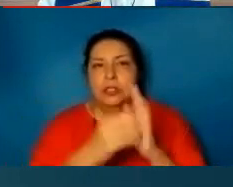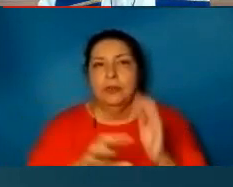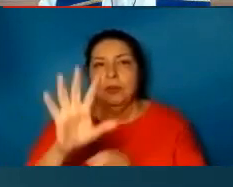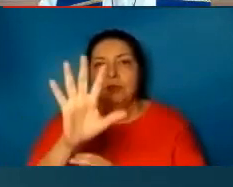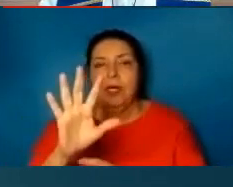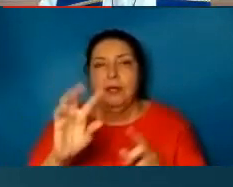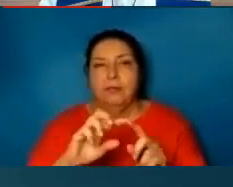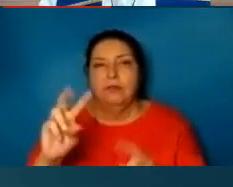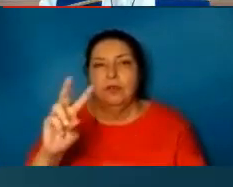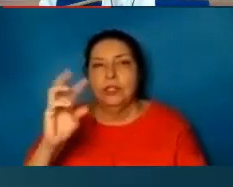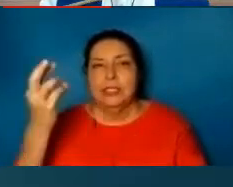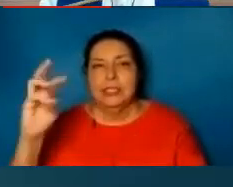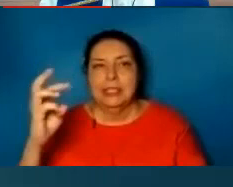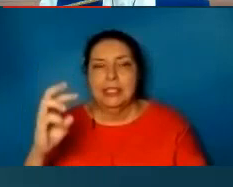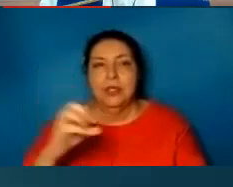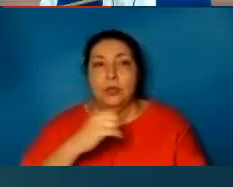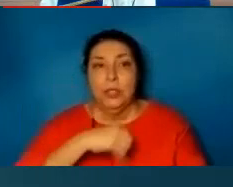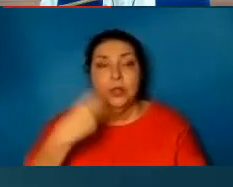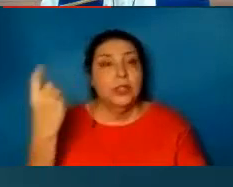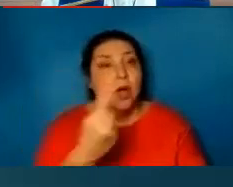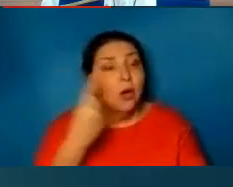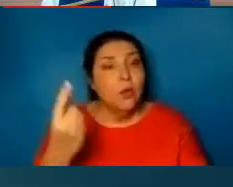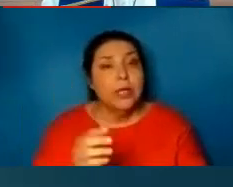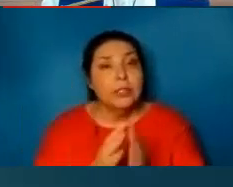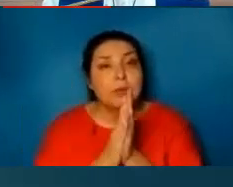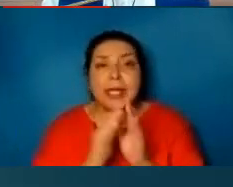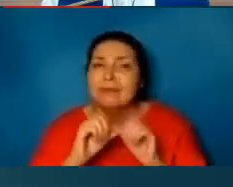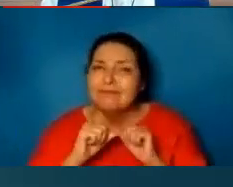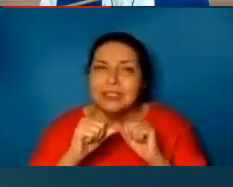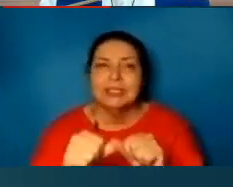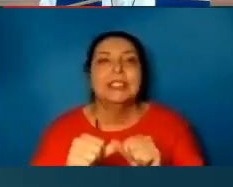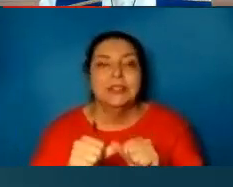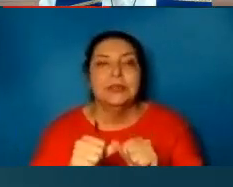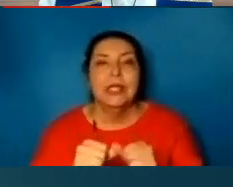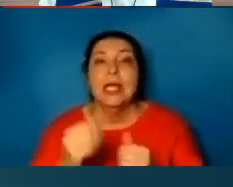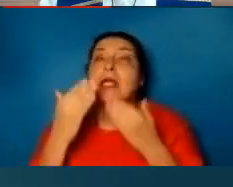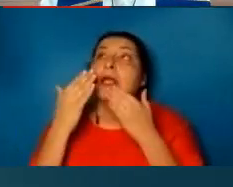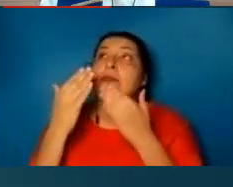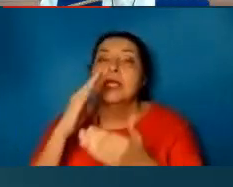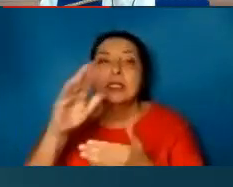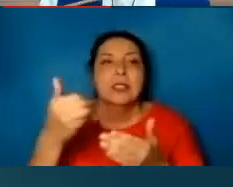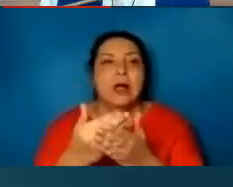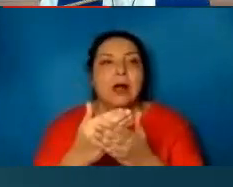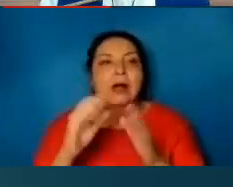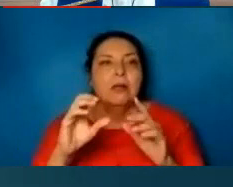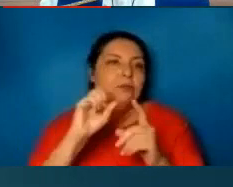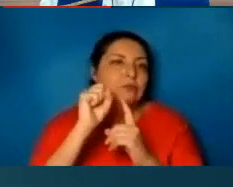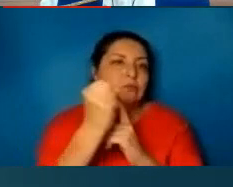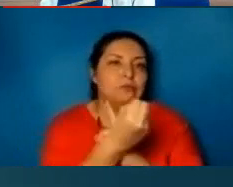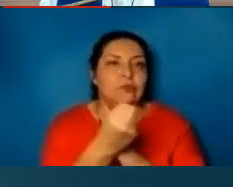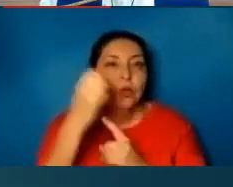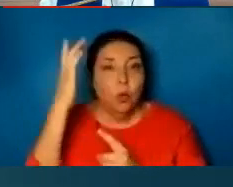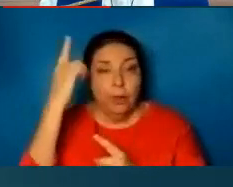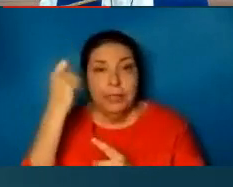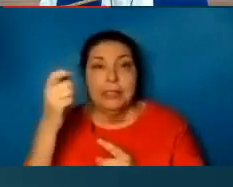in verse 16. Rejoice always. Pray without ceasing. Give thanks in all circumstances, for this is the will